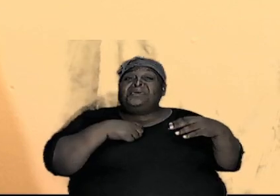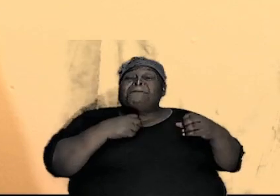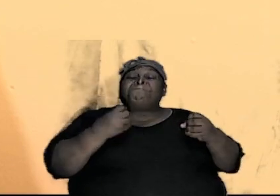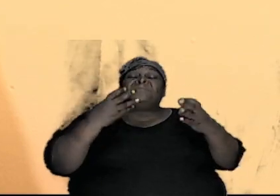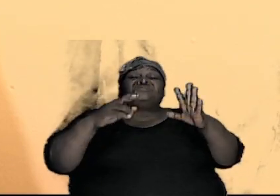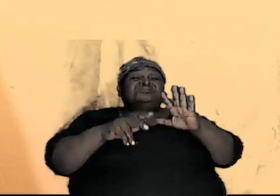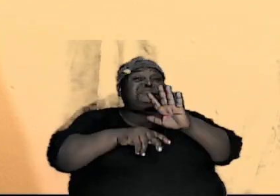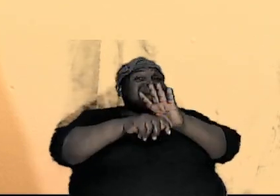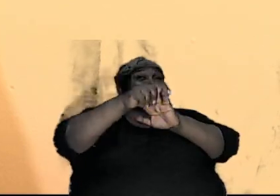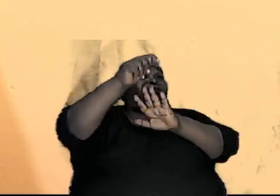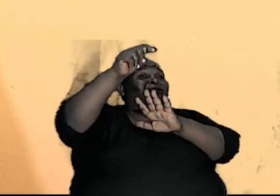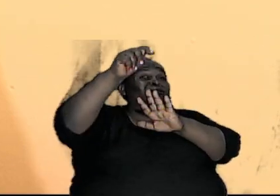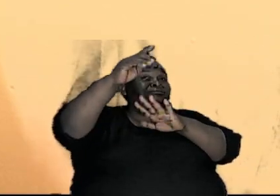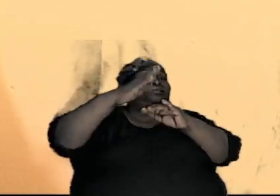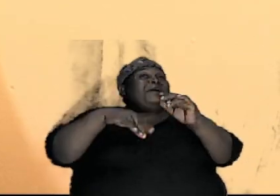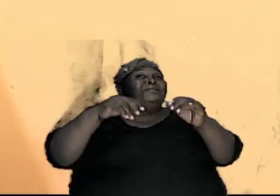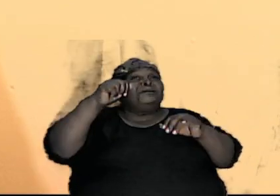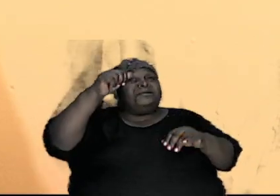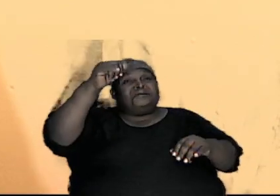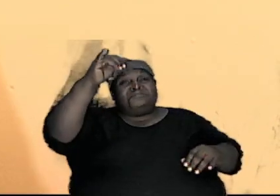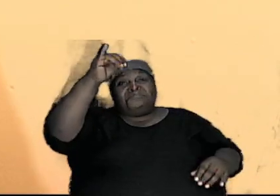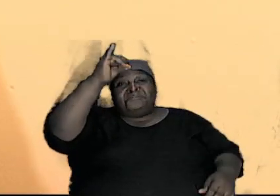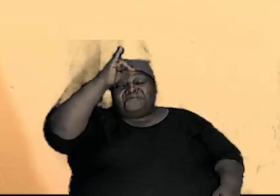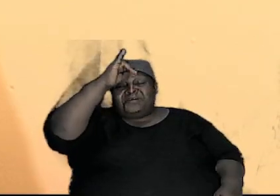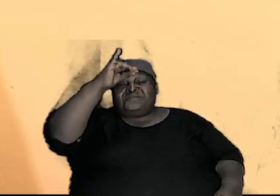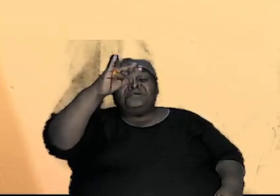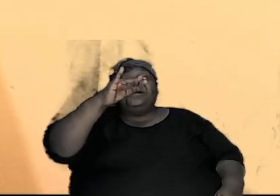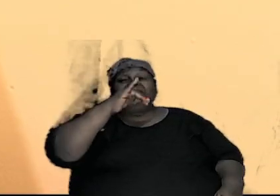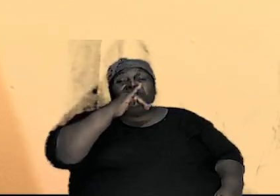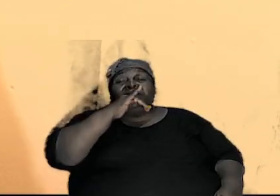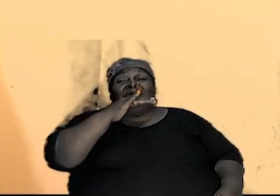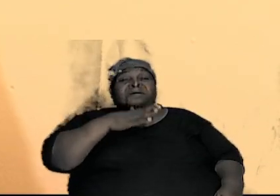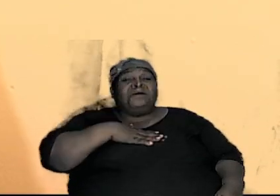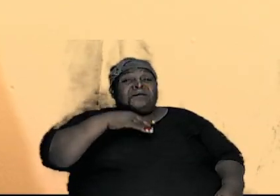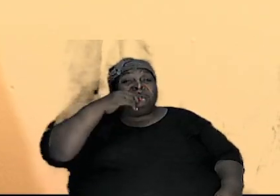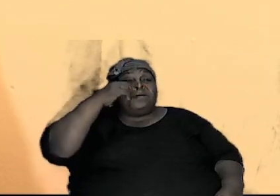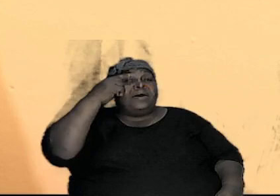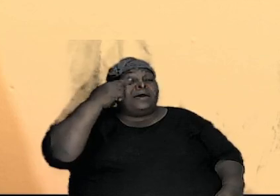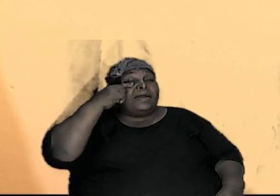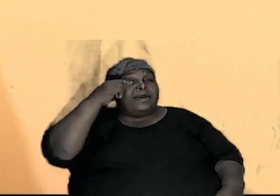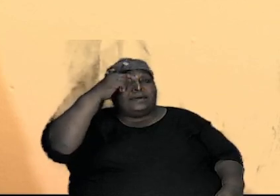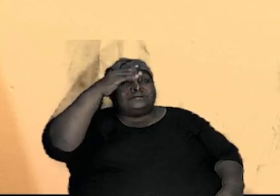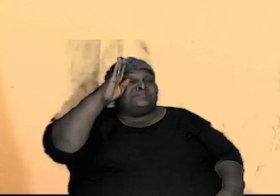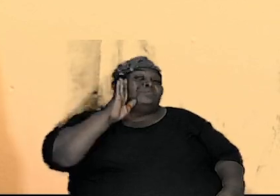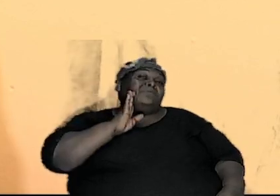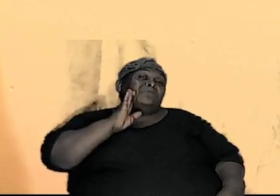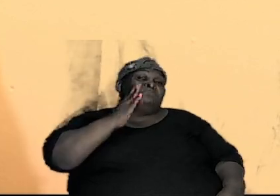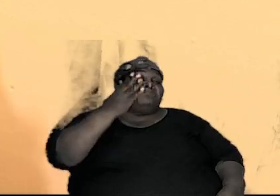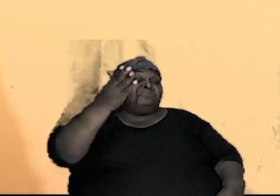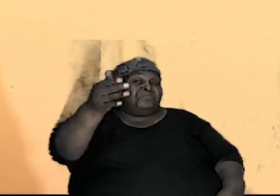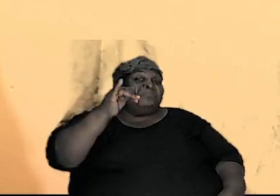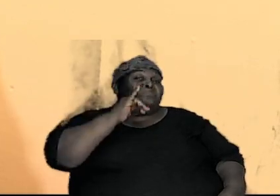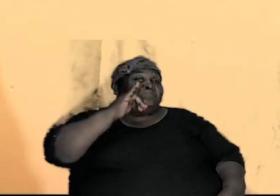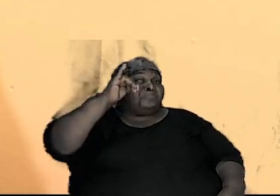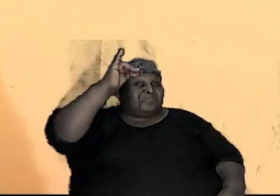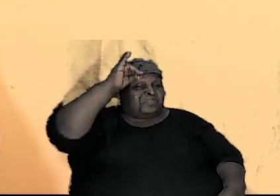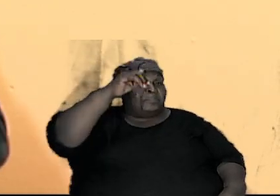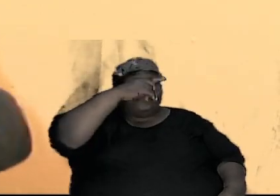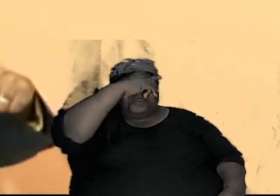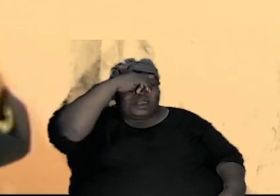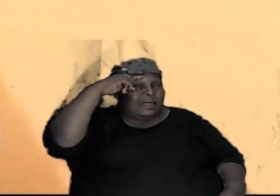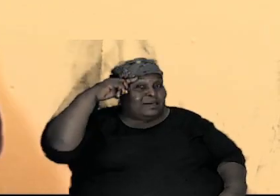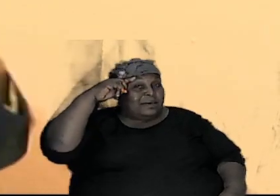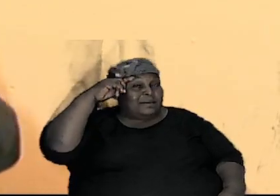than my father and as I said my eyes are brown theirs are black some variation so